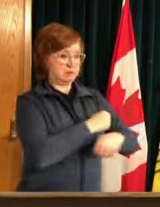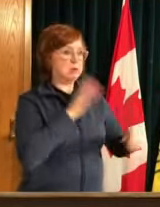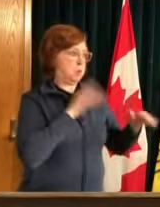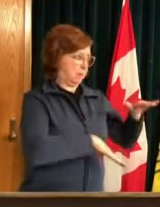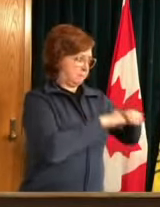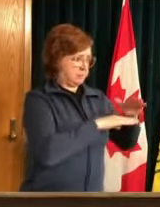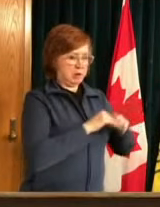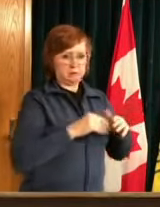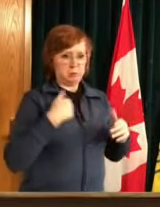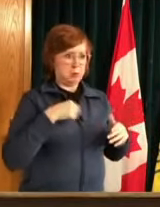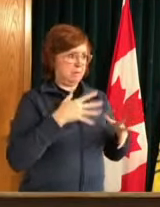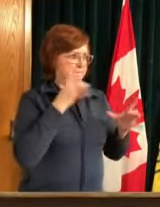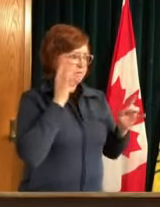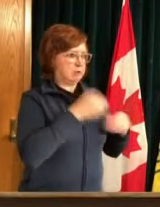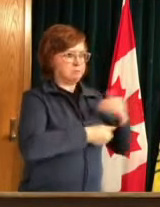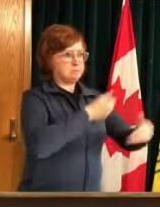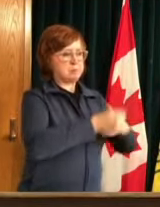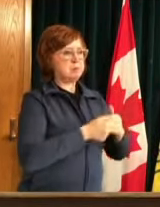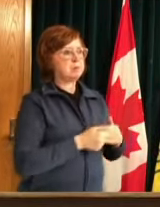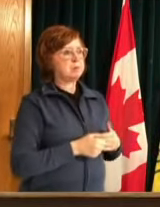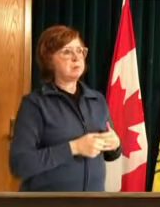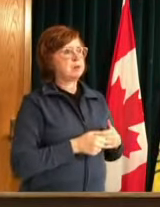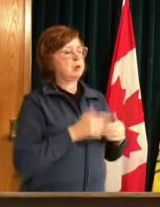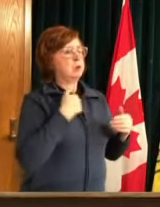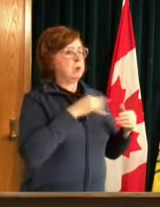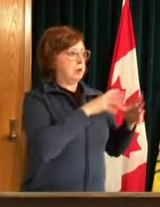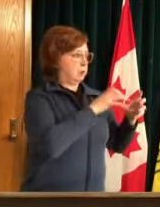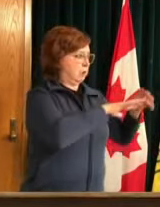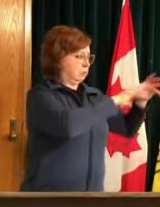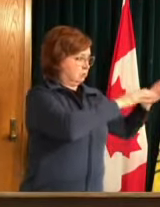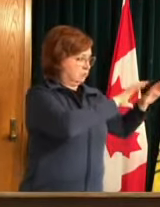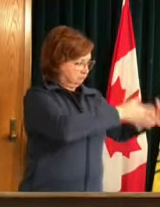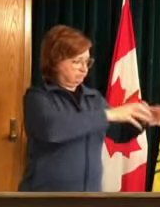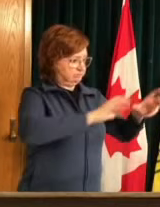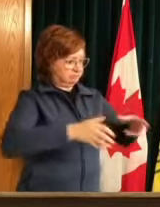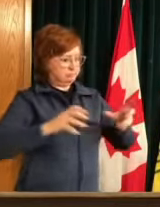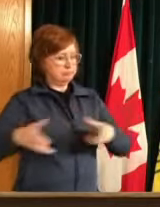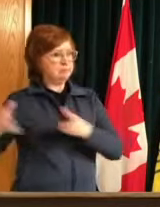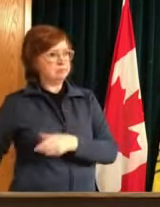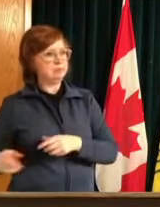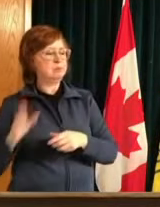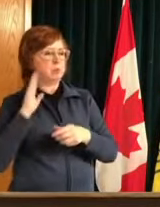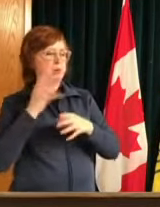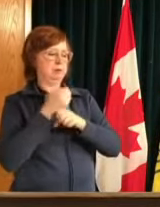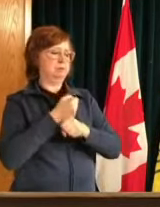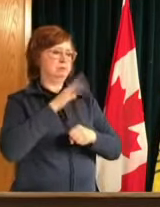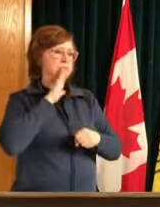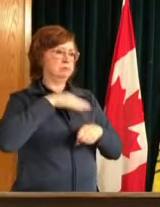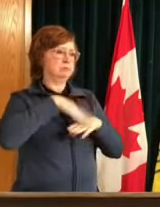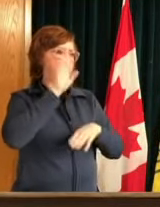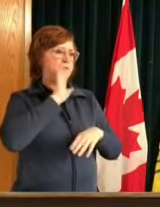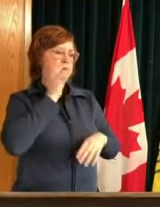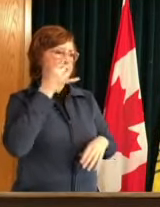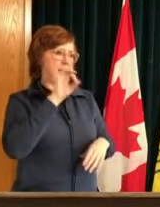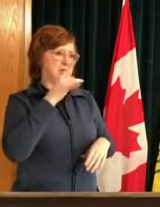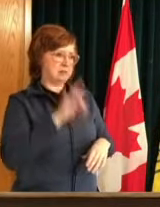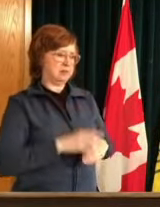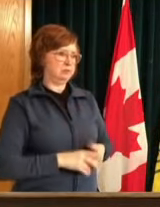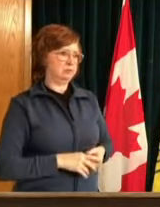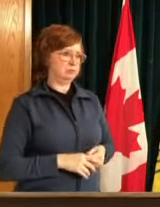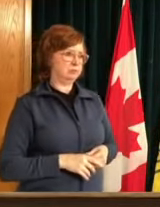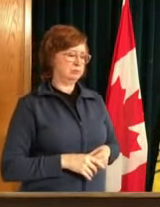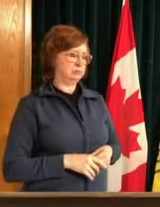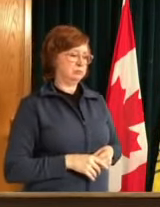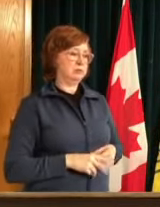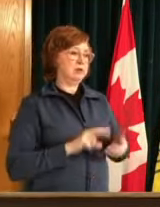through those years ultimately get to where everyone 18 and over is eligible for a vaccine which is in essence uh prioritizes